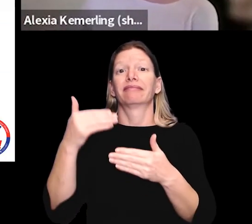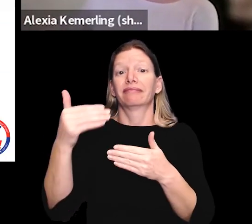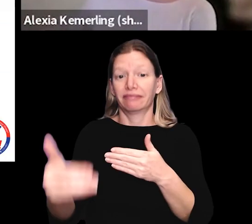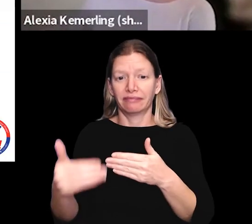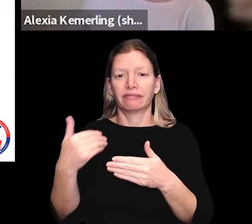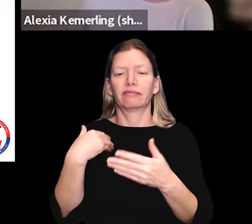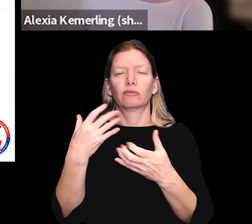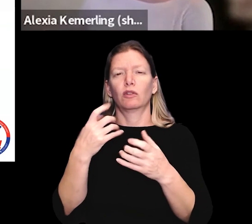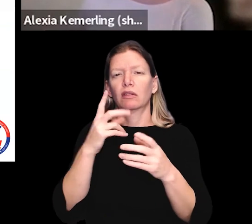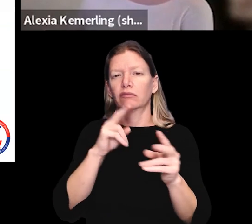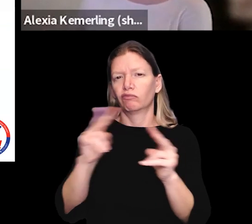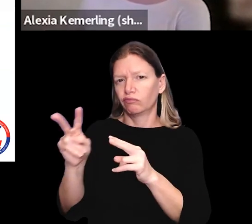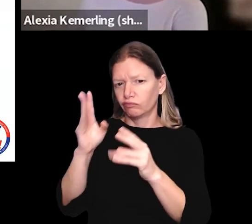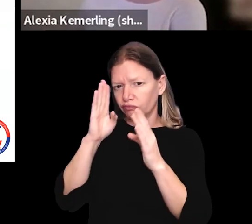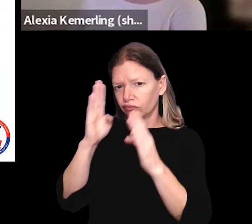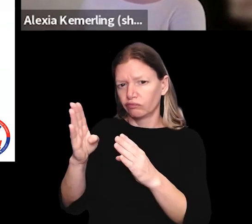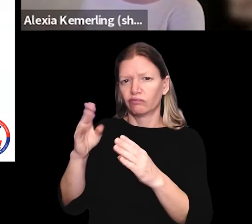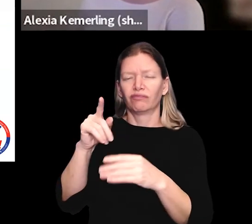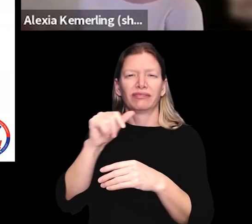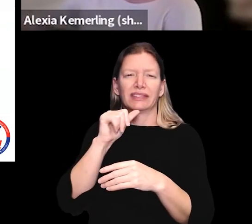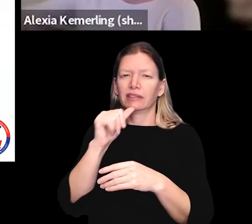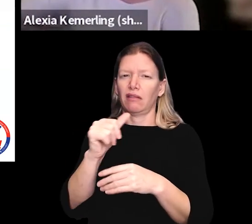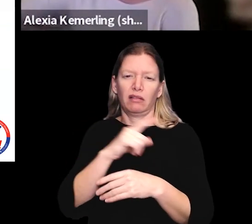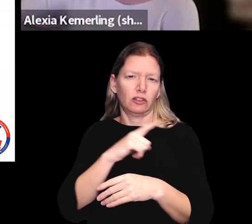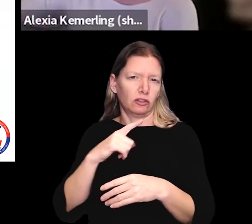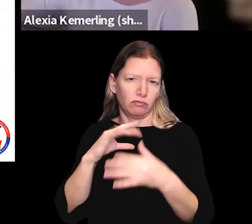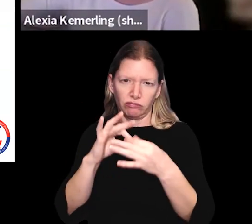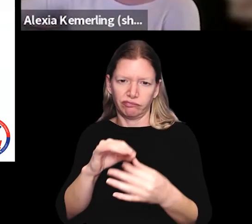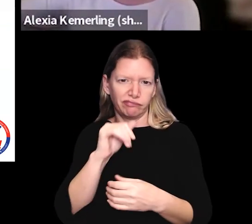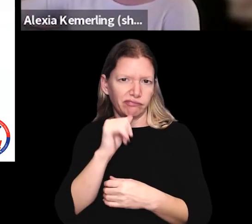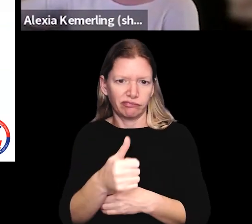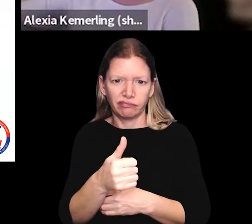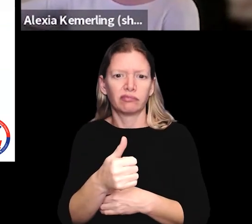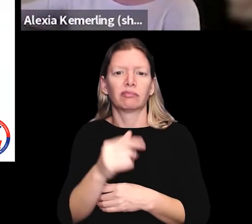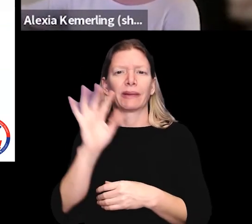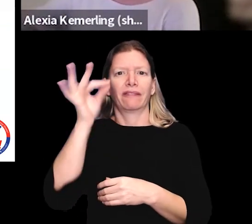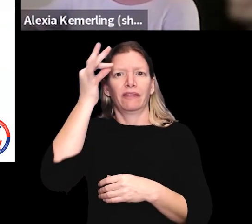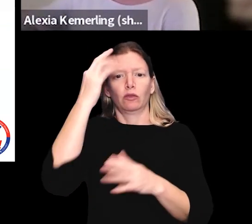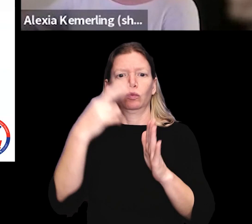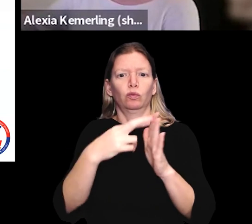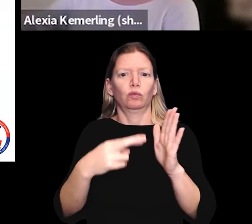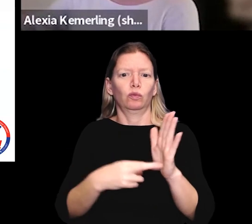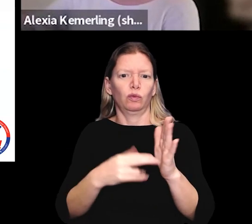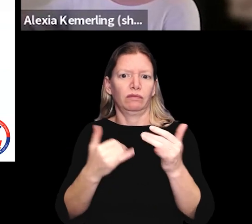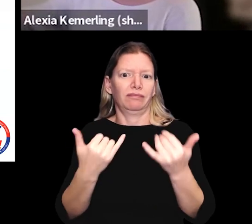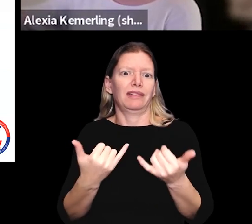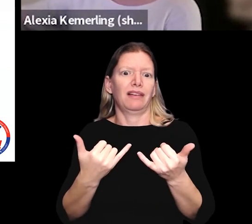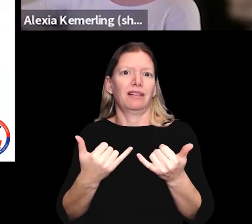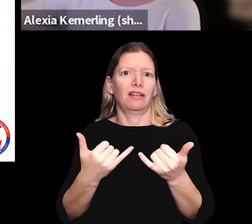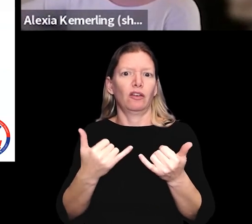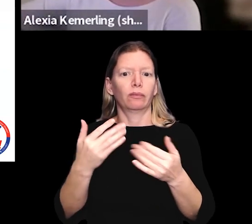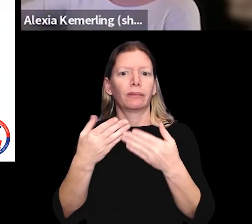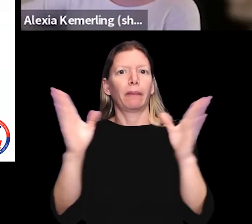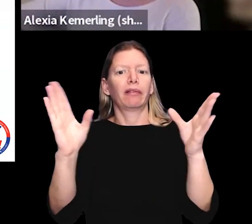And then the other piece I wanted to draw attention to is not a piece of legislation, but a